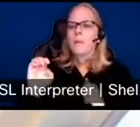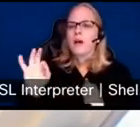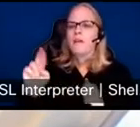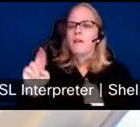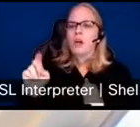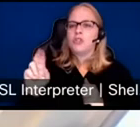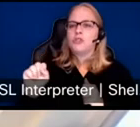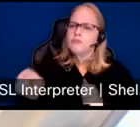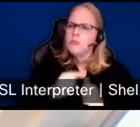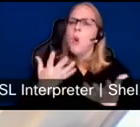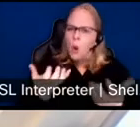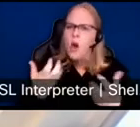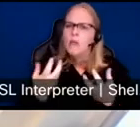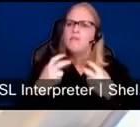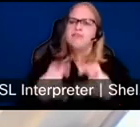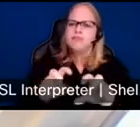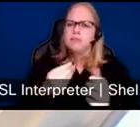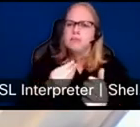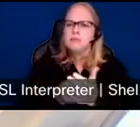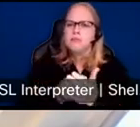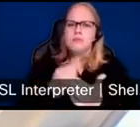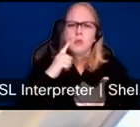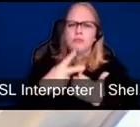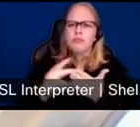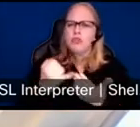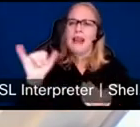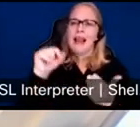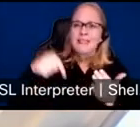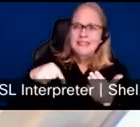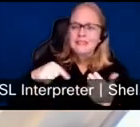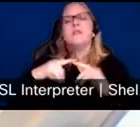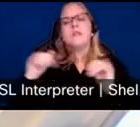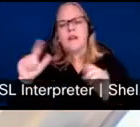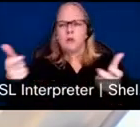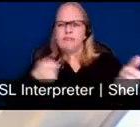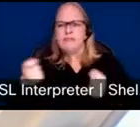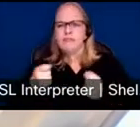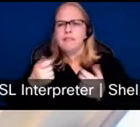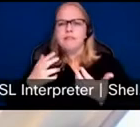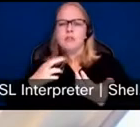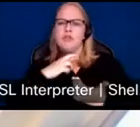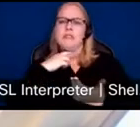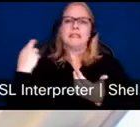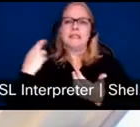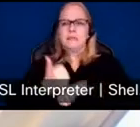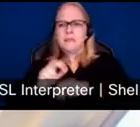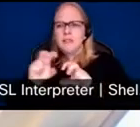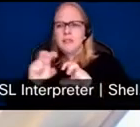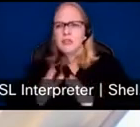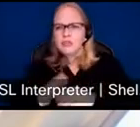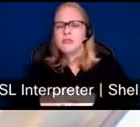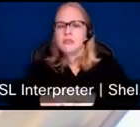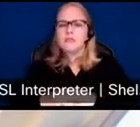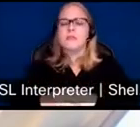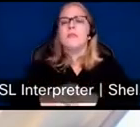private investors to arrive the upfront risk capital, that kind of working capital that you discussed earlier, Roxanne. And so we